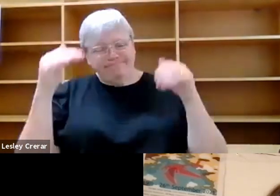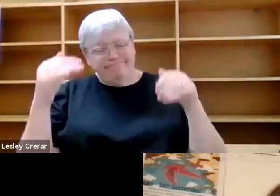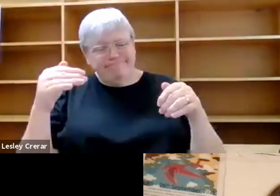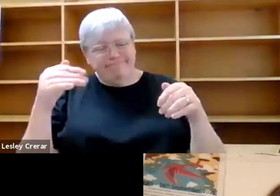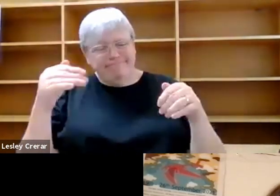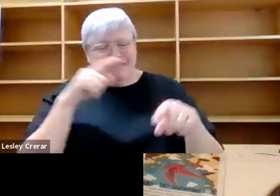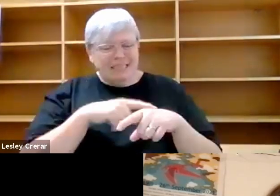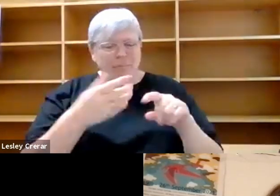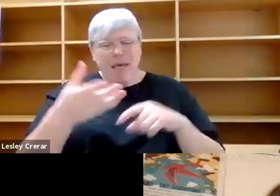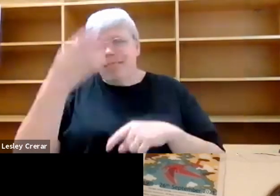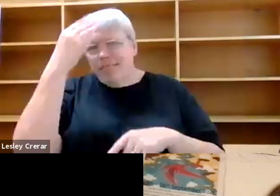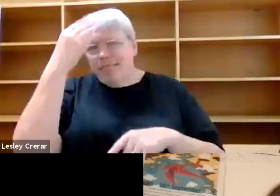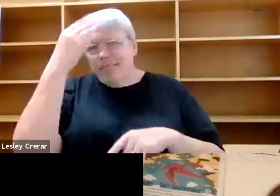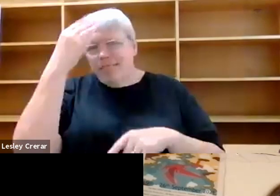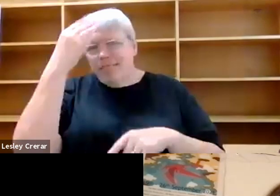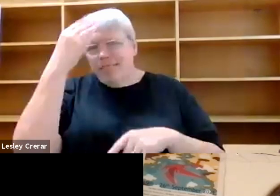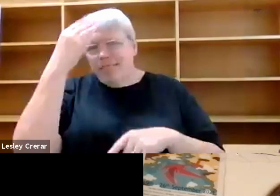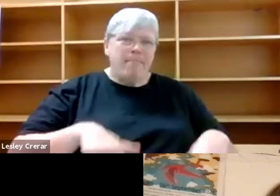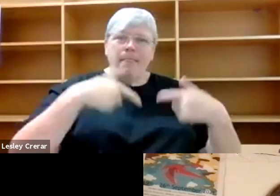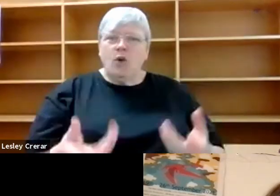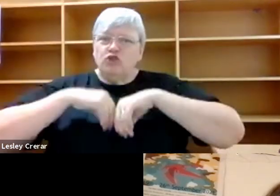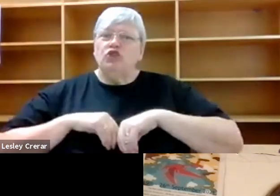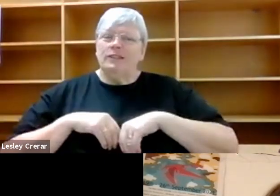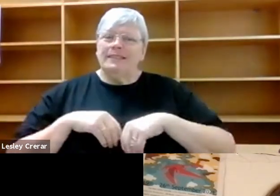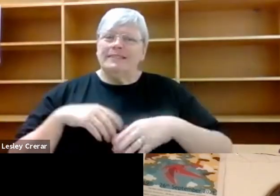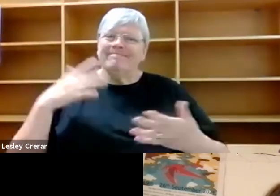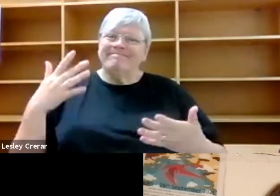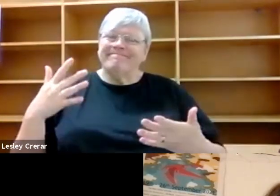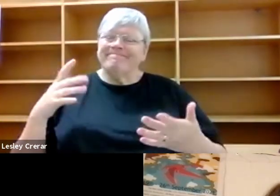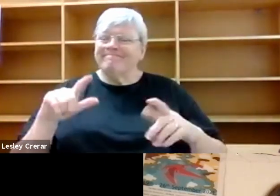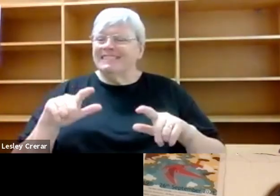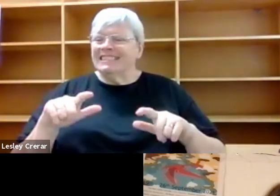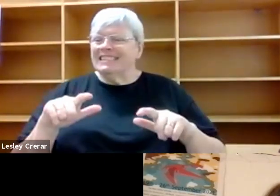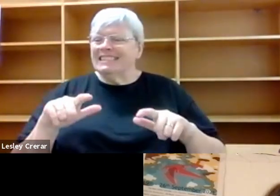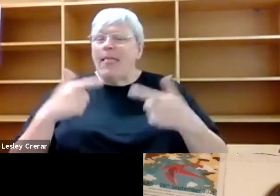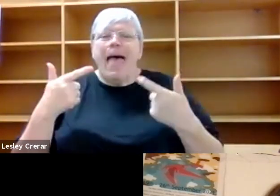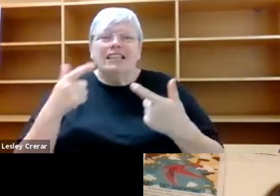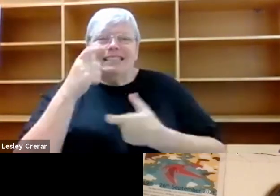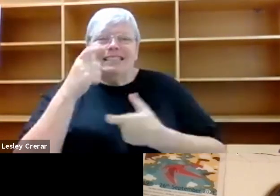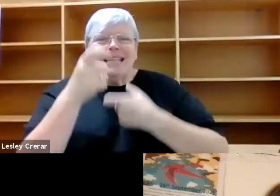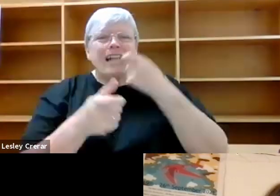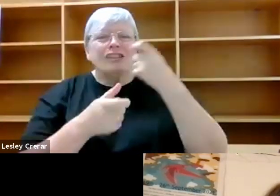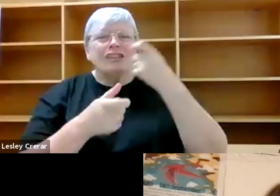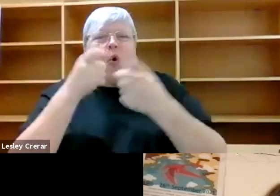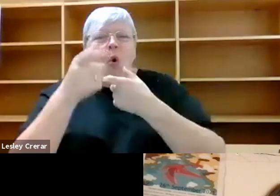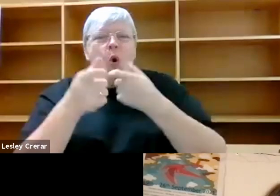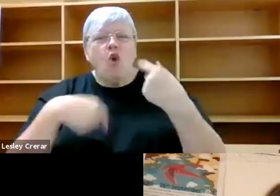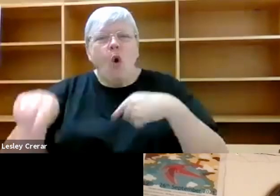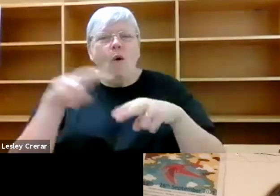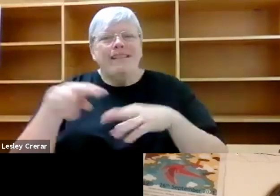learning that sort of intimacy and sort of like the lexicon of a land that I think is really,